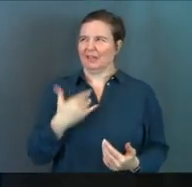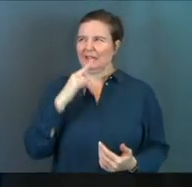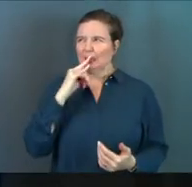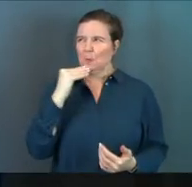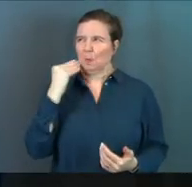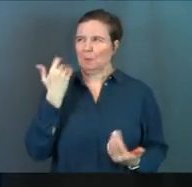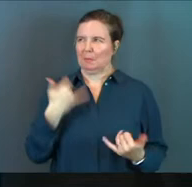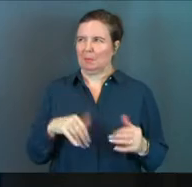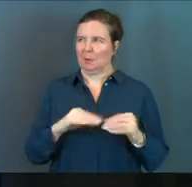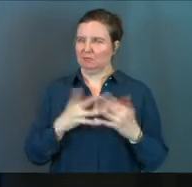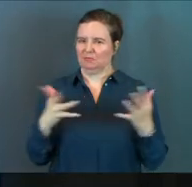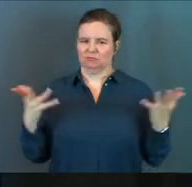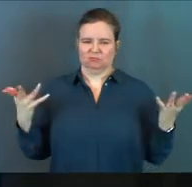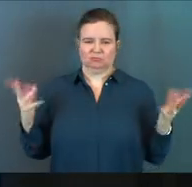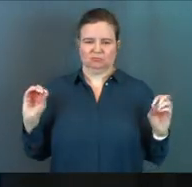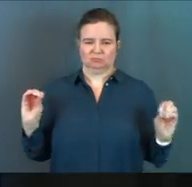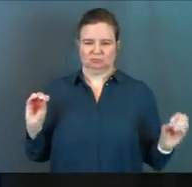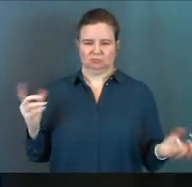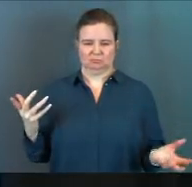kids at home.